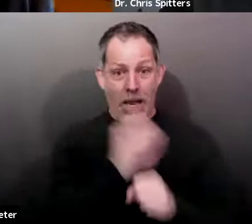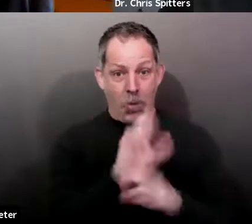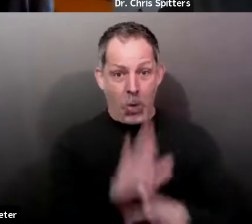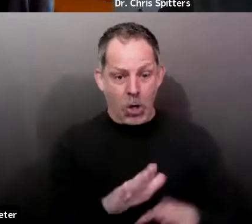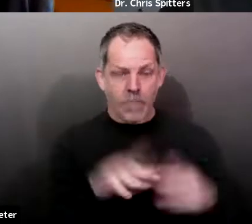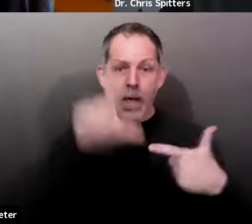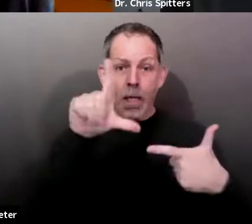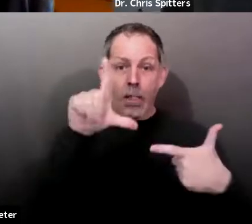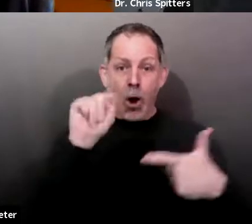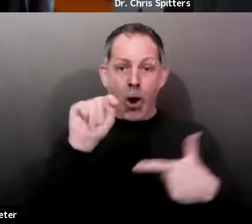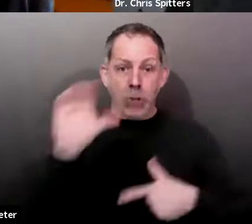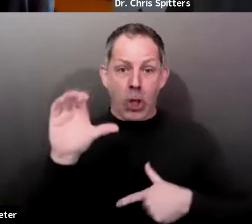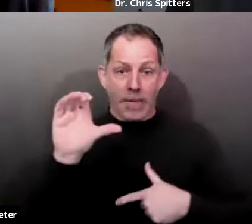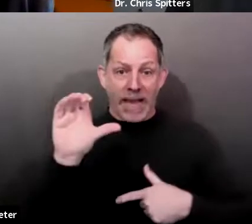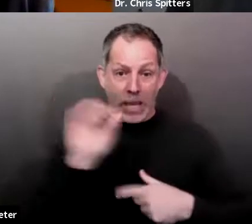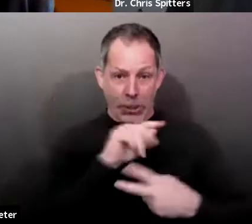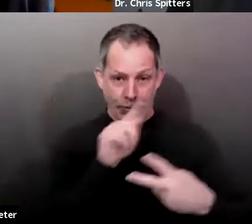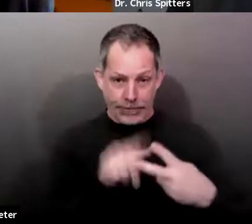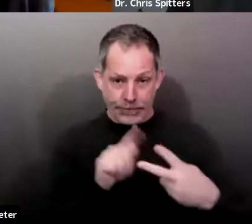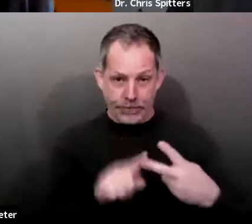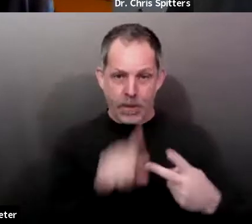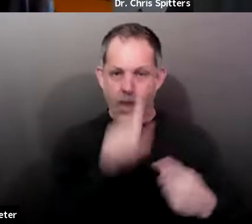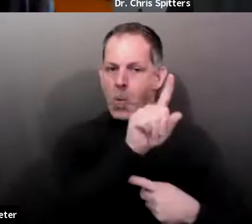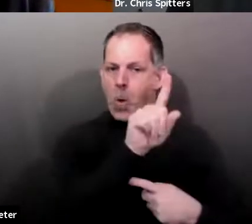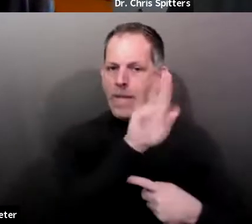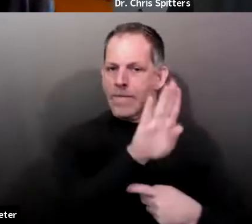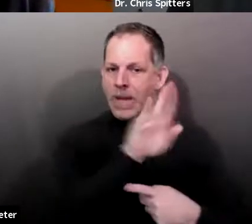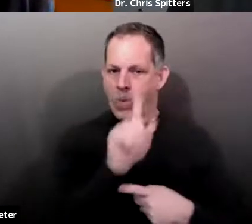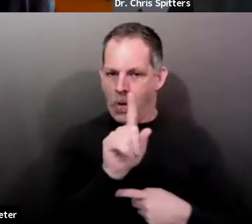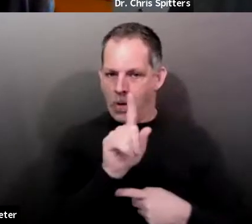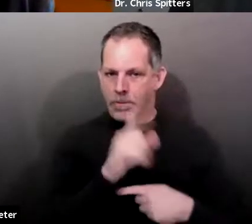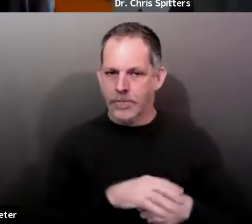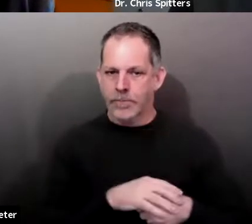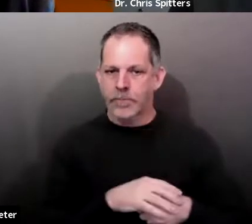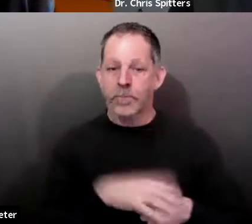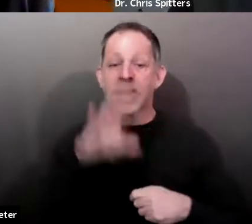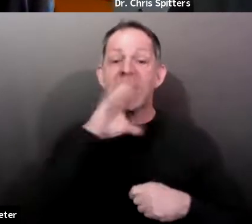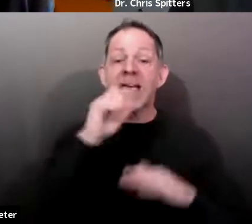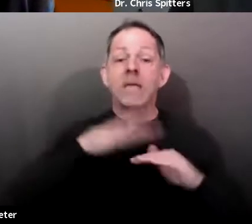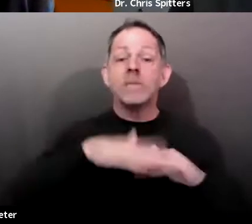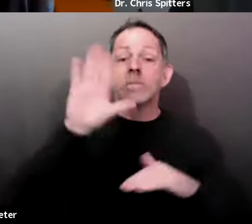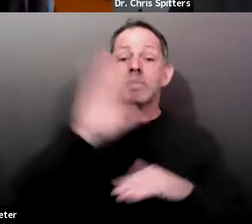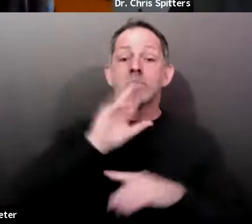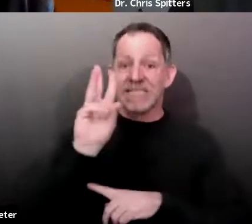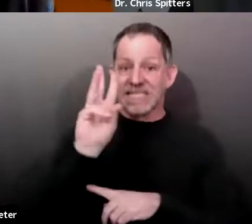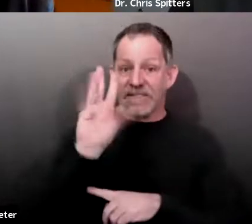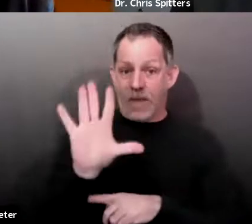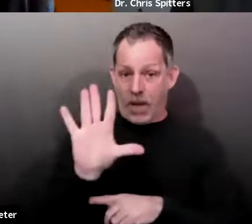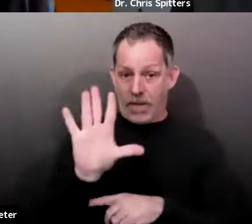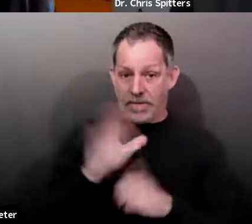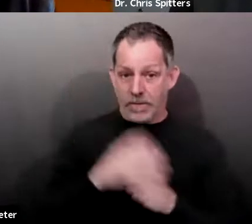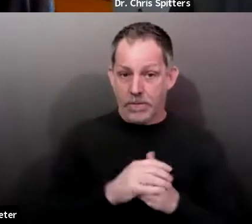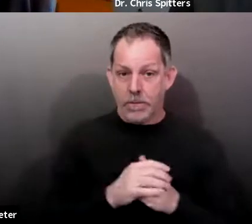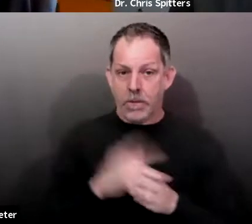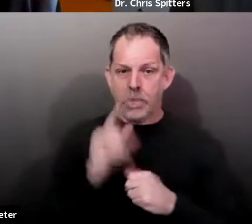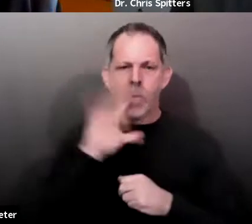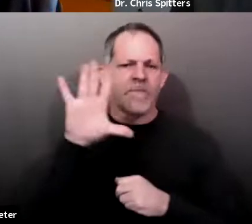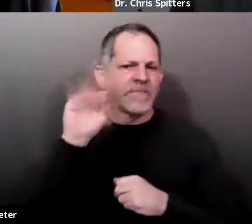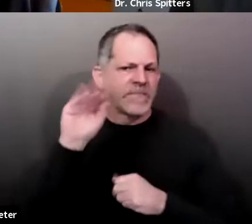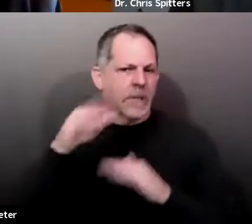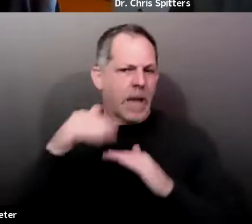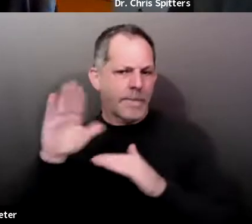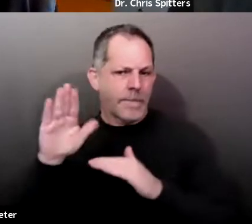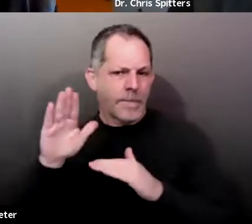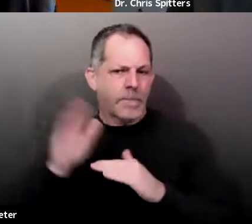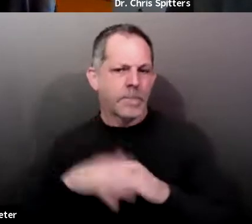1B1, meaning age over 65 or age over 50 and living in a multi-generational household